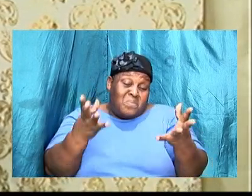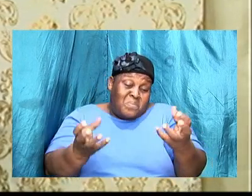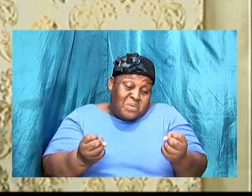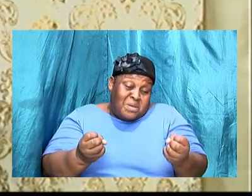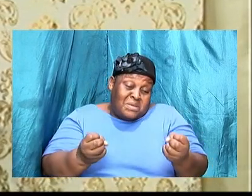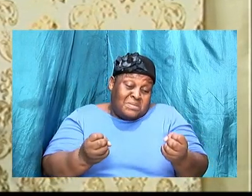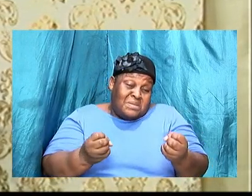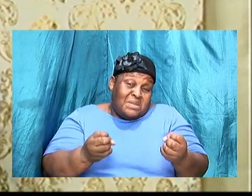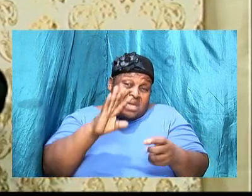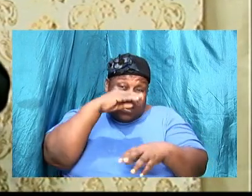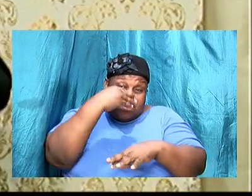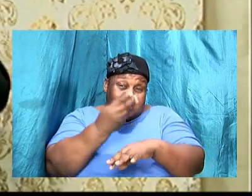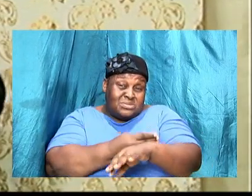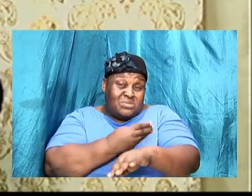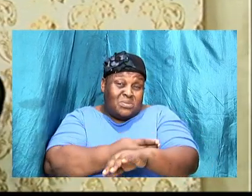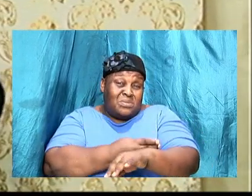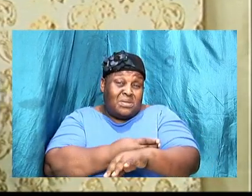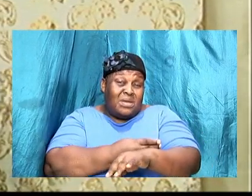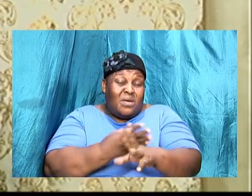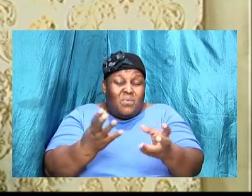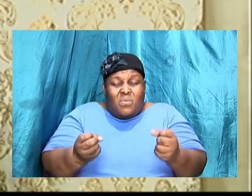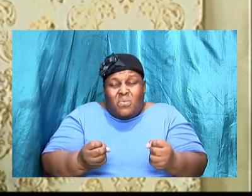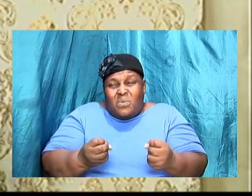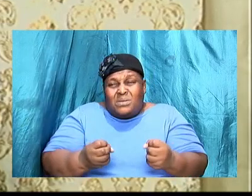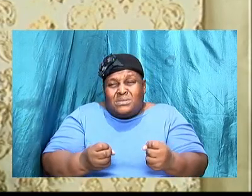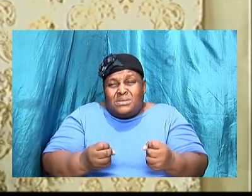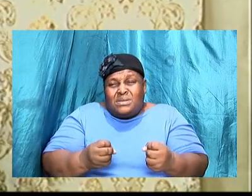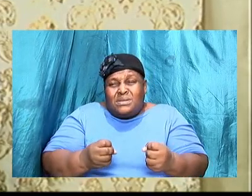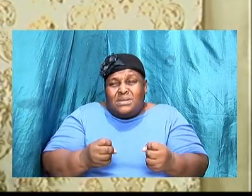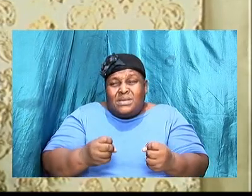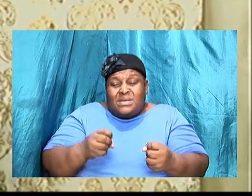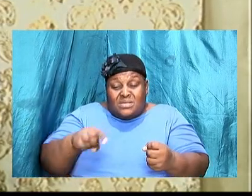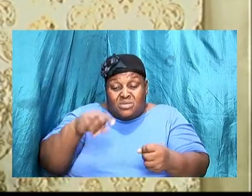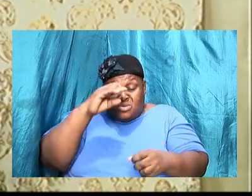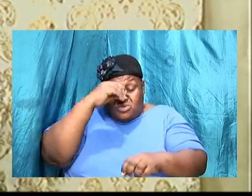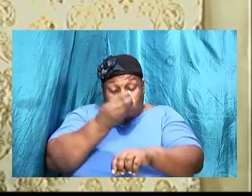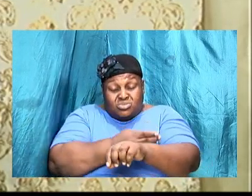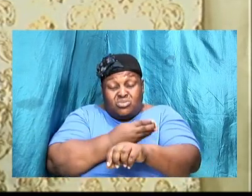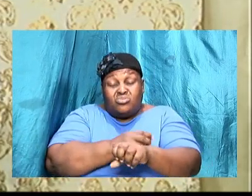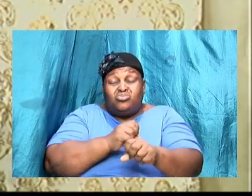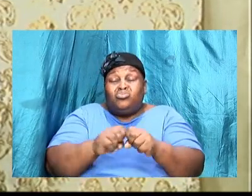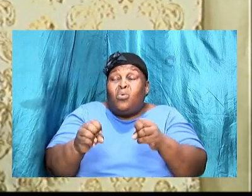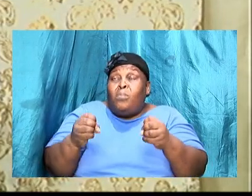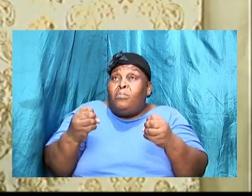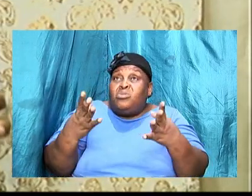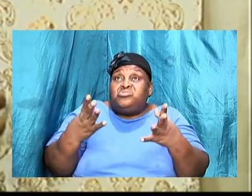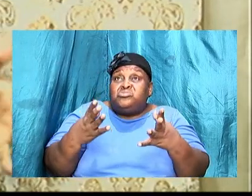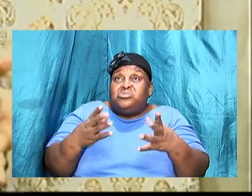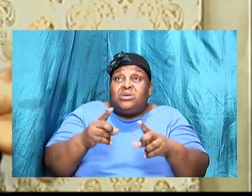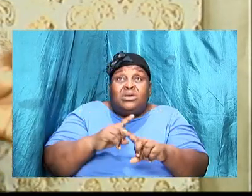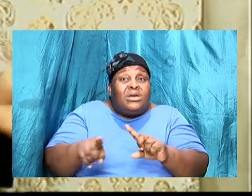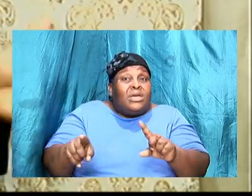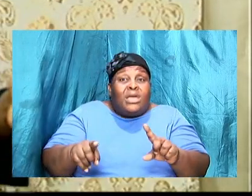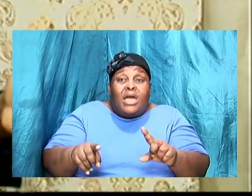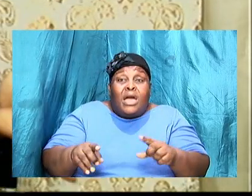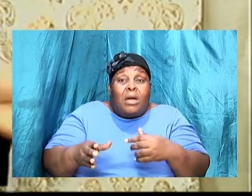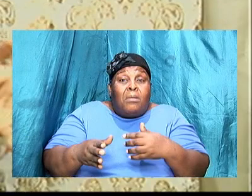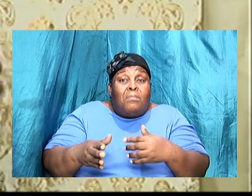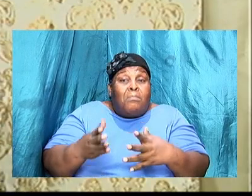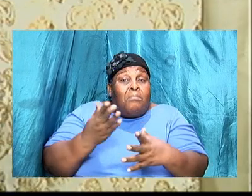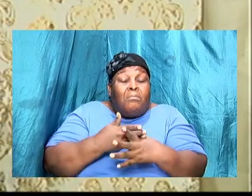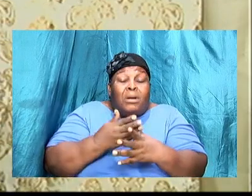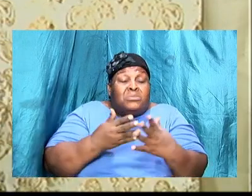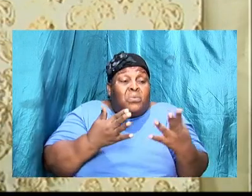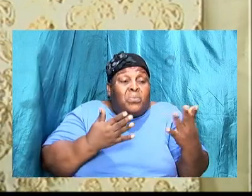child. And they wanted this child so much that they couldn't bother to do the waiting on the Lord.